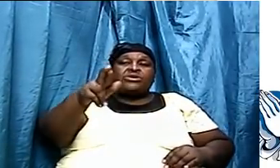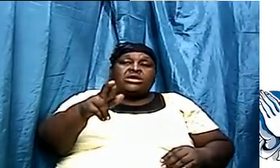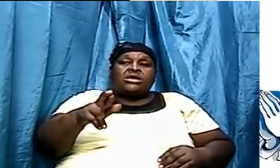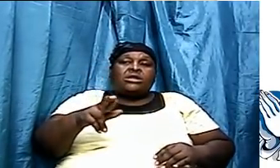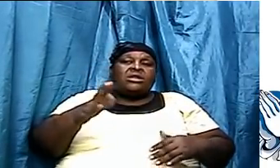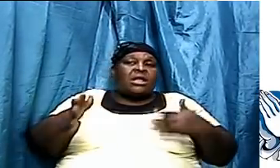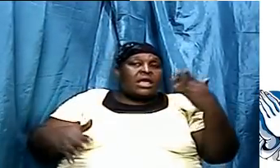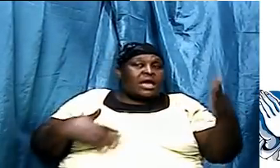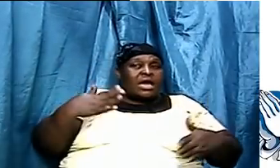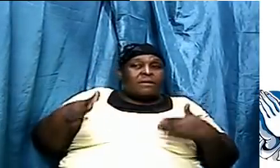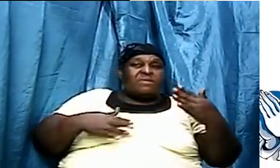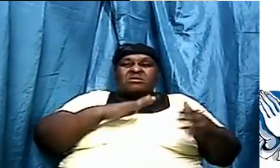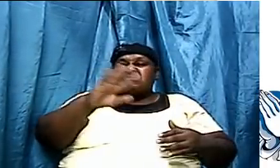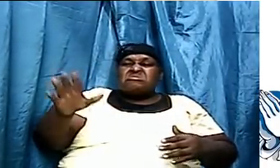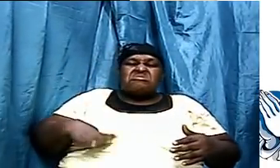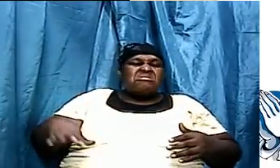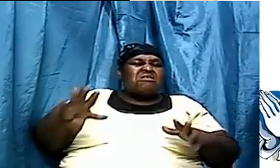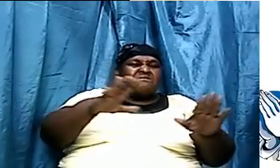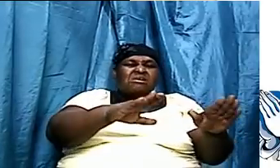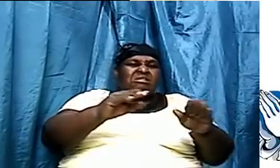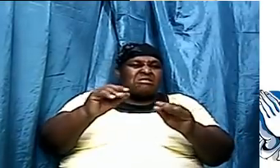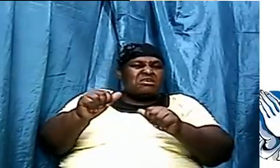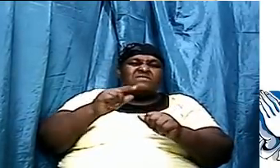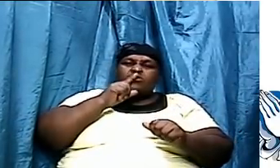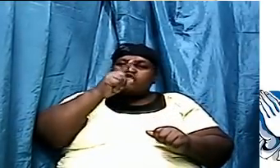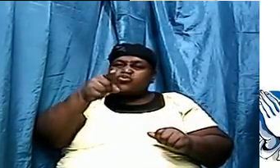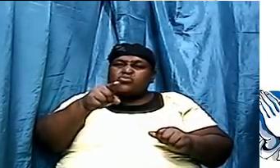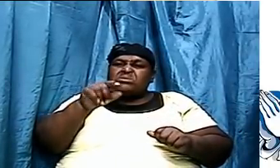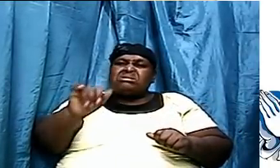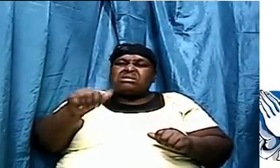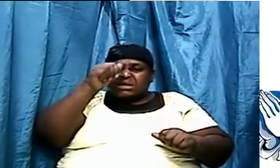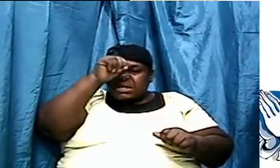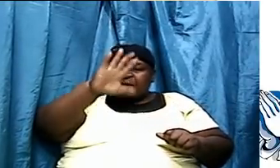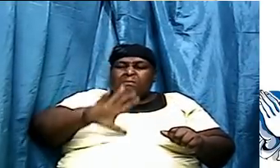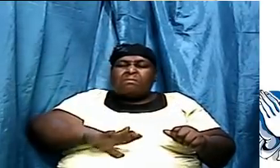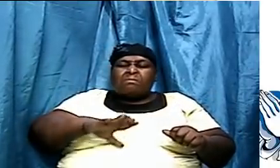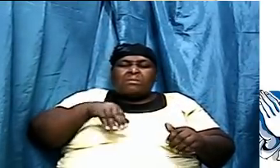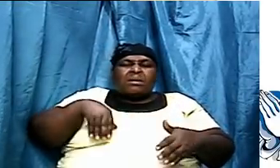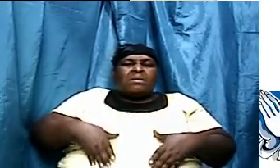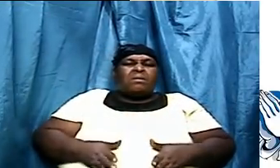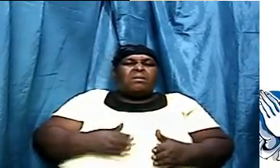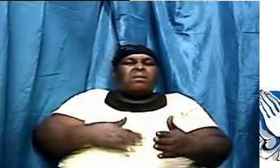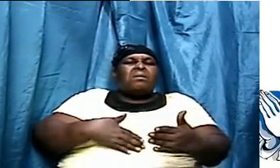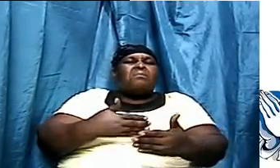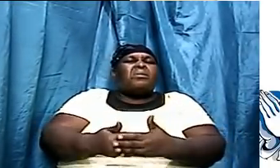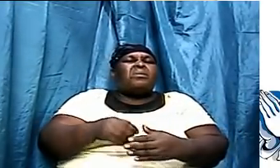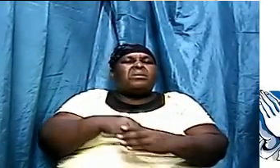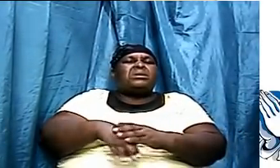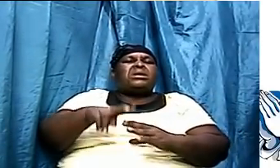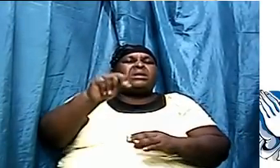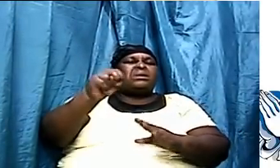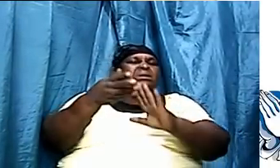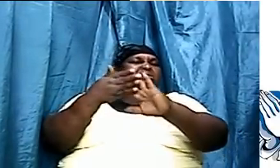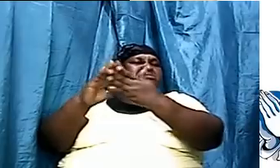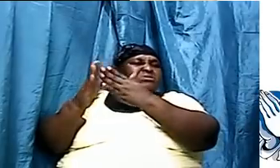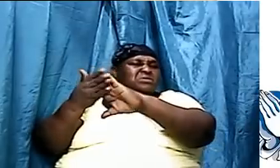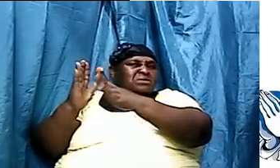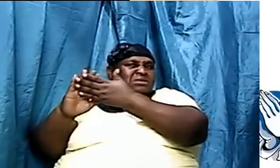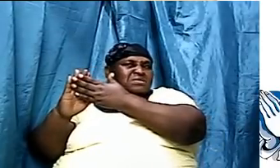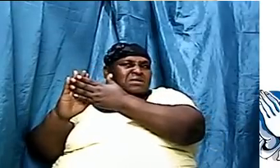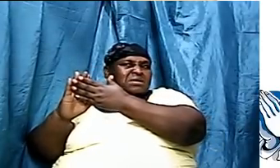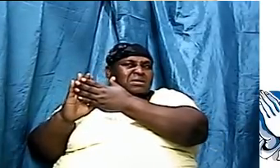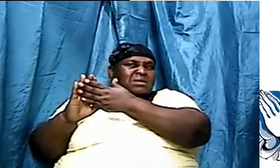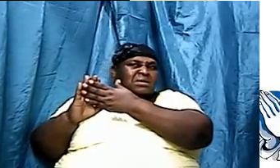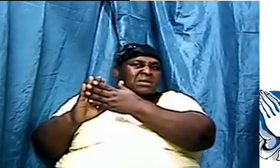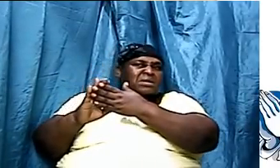happy that he didn't leave out the fact that there was a man that was born in Nazareth, that people looked at, who worked miracles. And if you can write it,